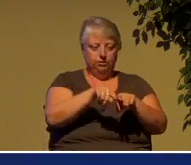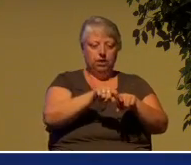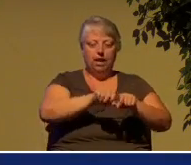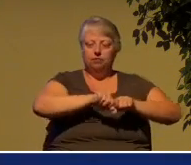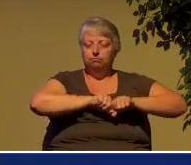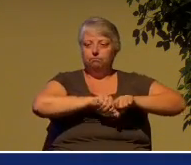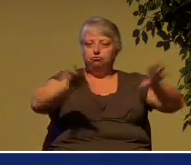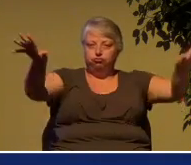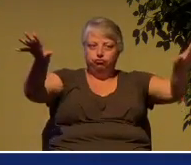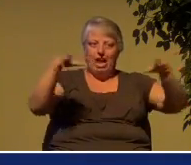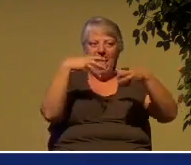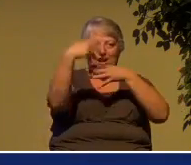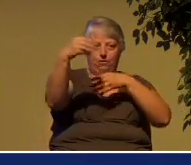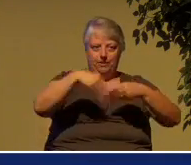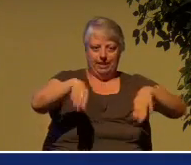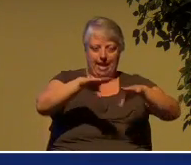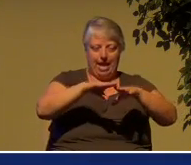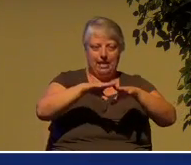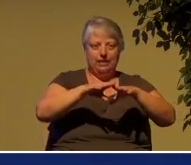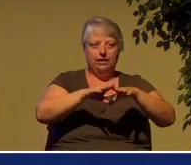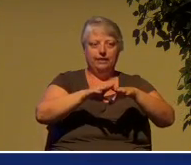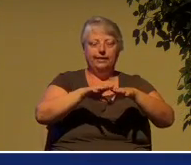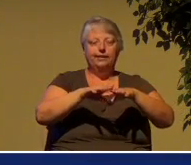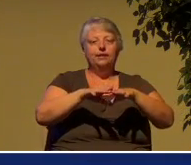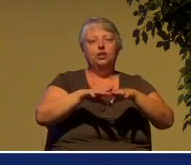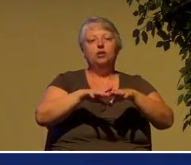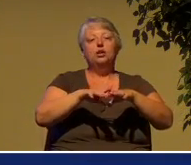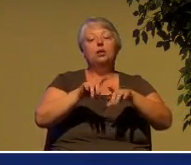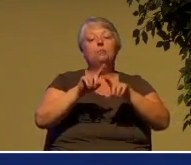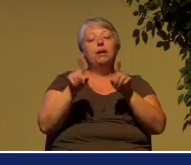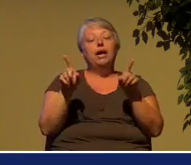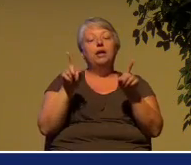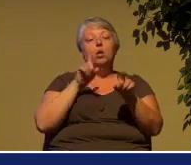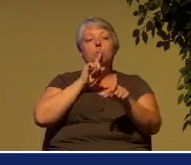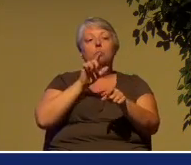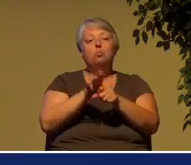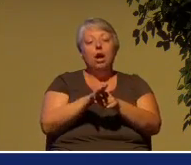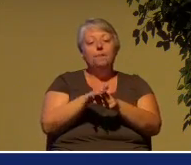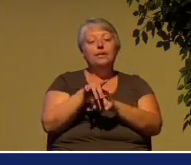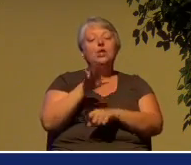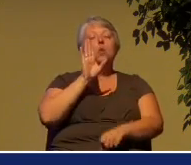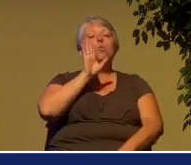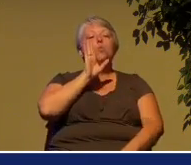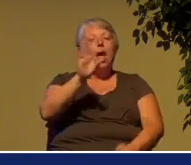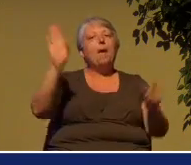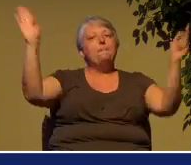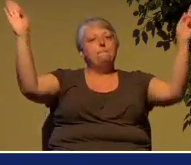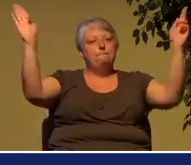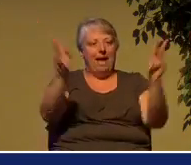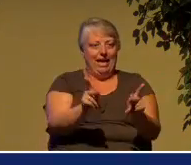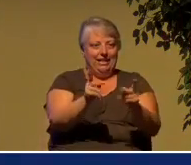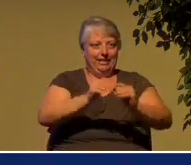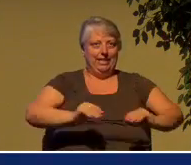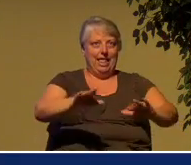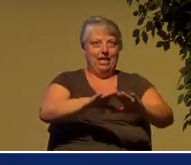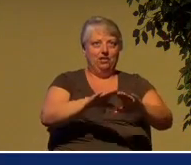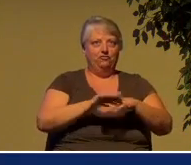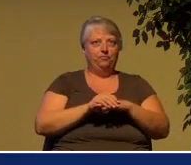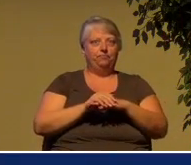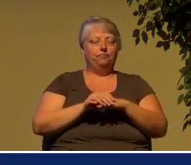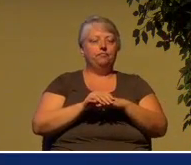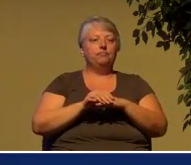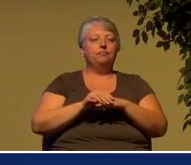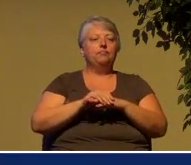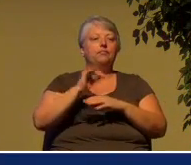He promised he would bring them back to their land. Jeremiah puts it this way.